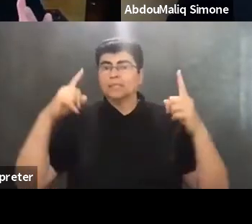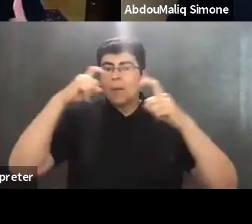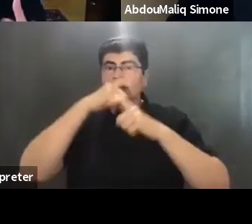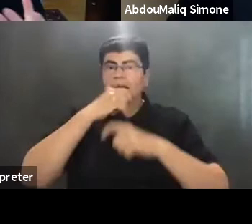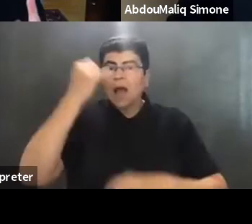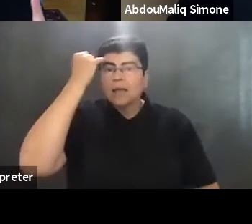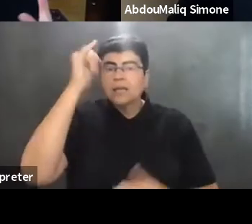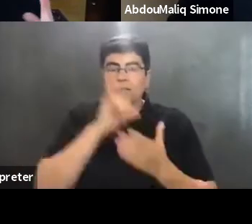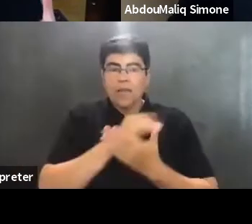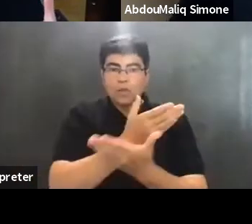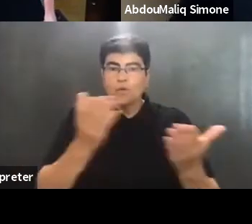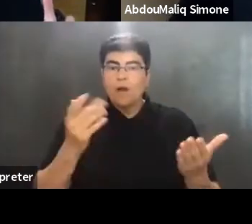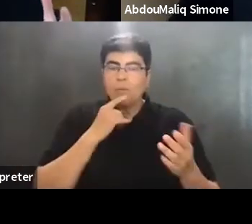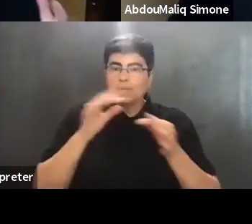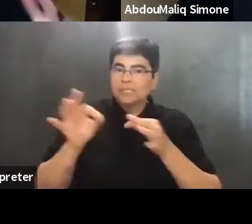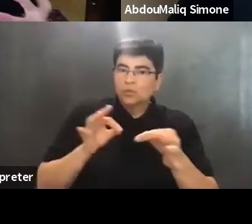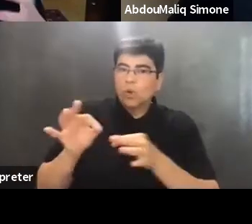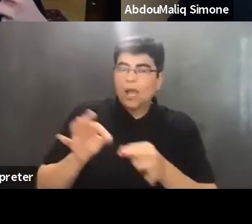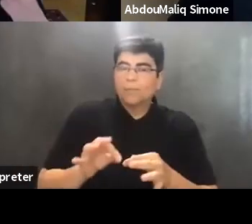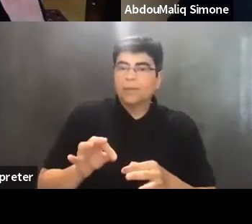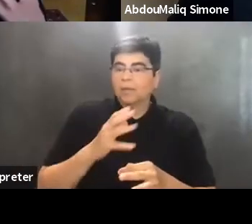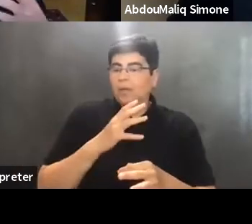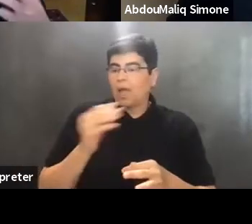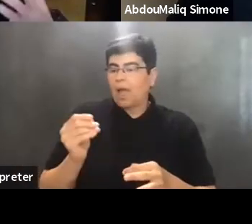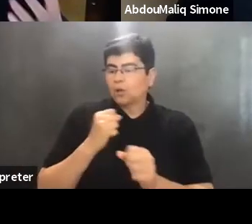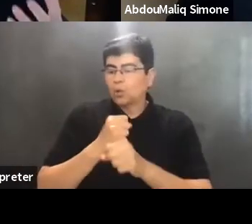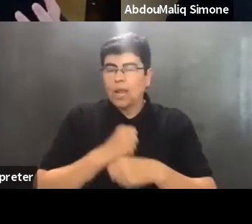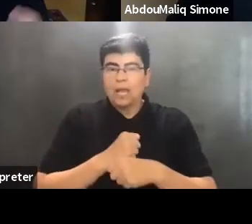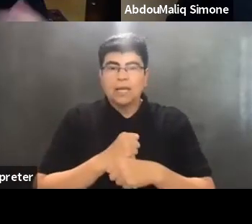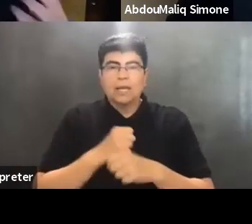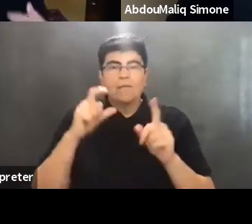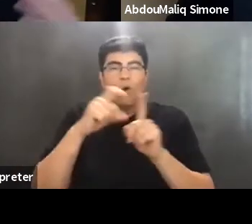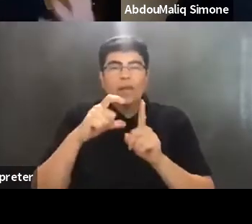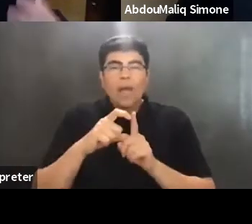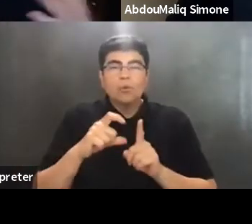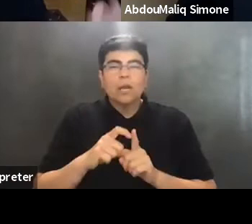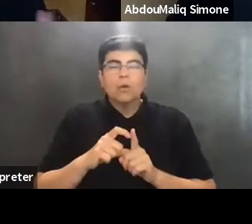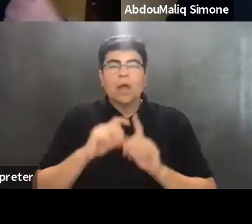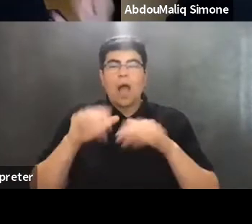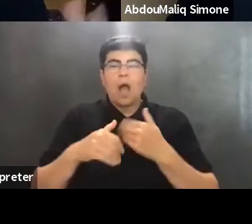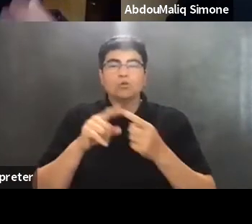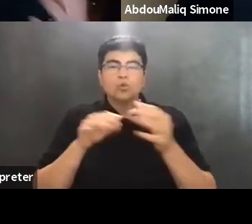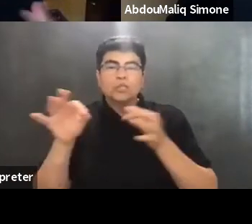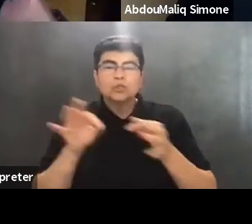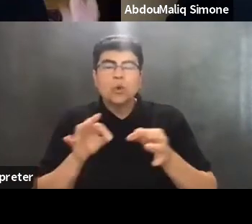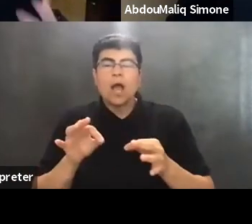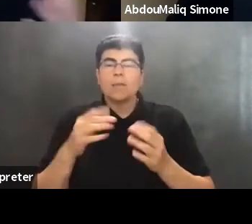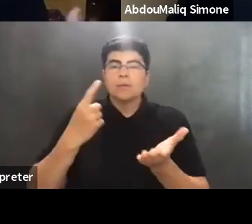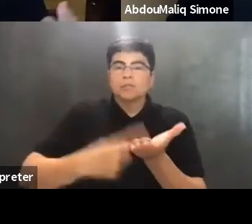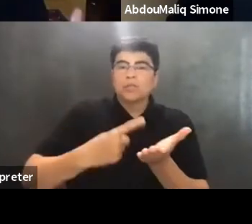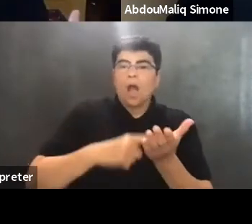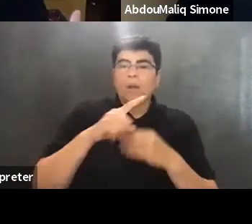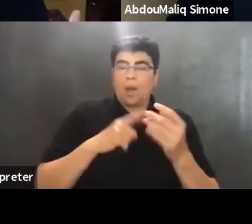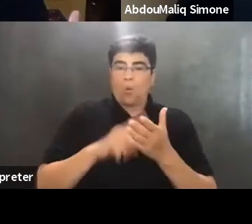that you've all been describing and sort of creating a vocabulary for how to describe and talk about what is